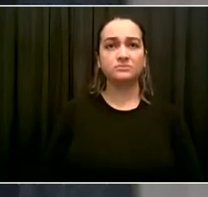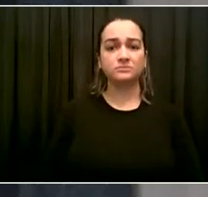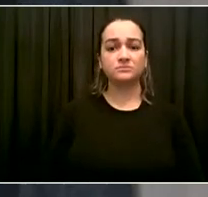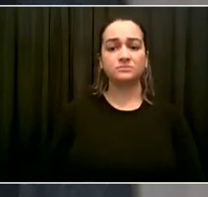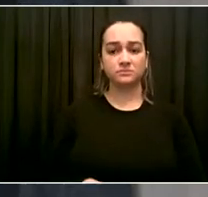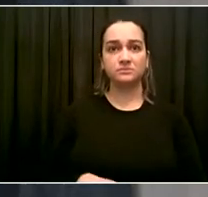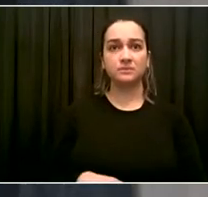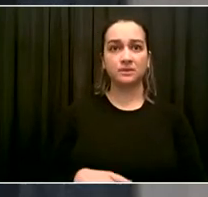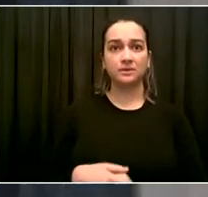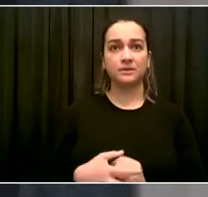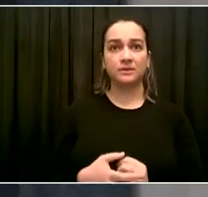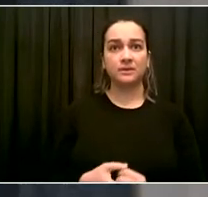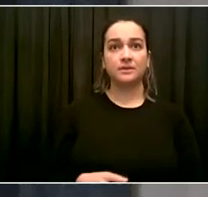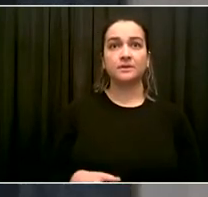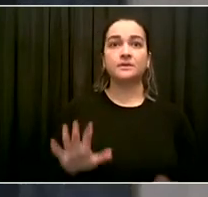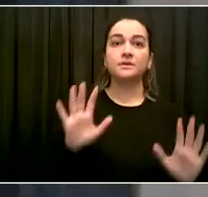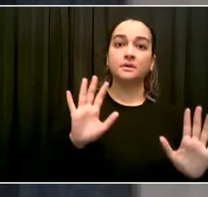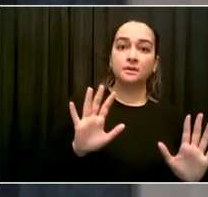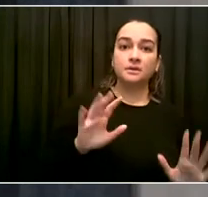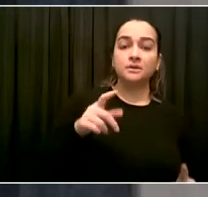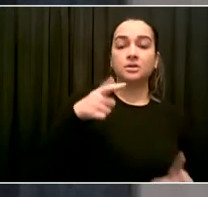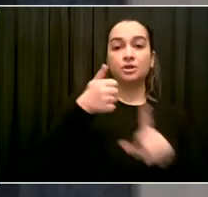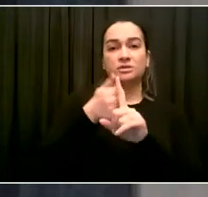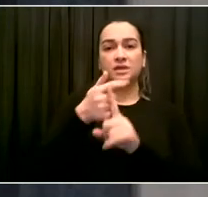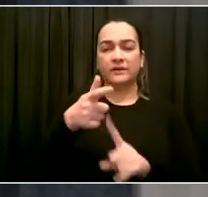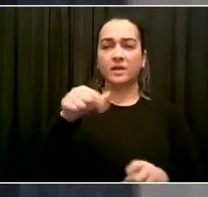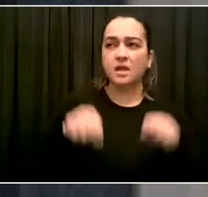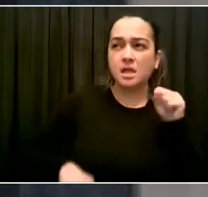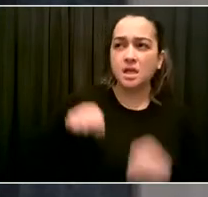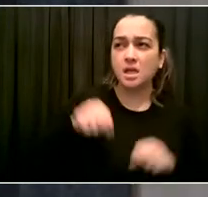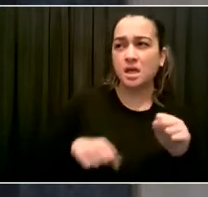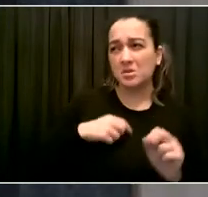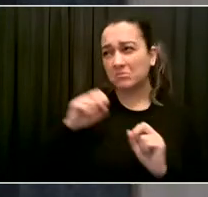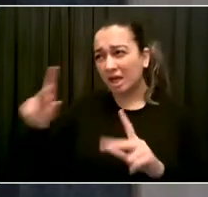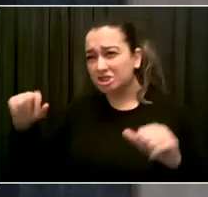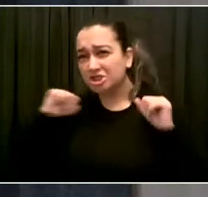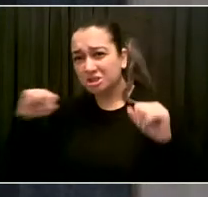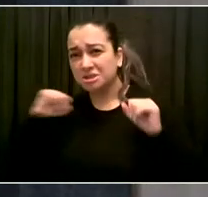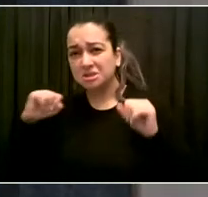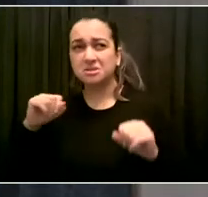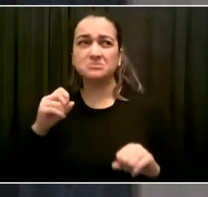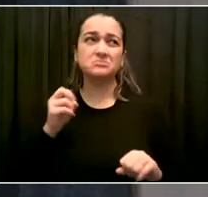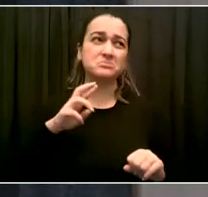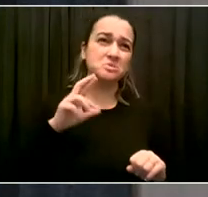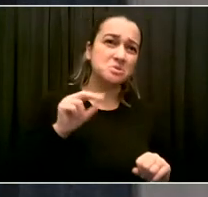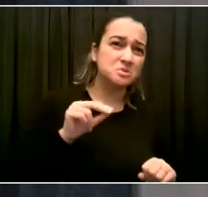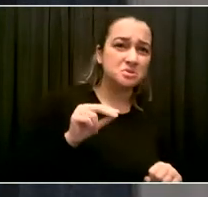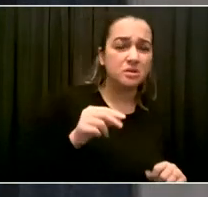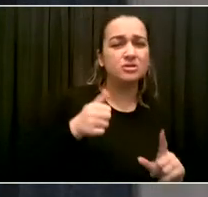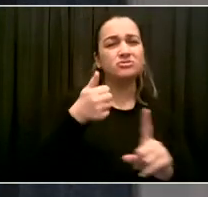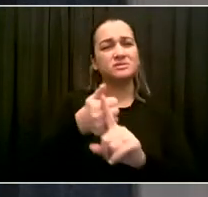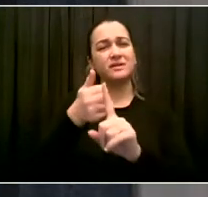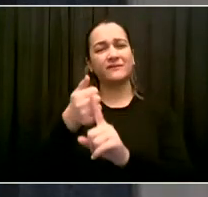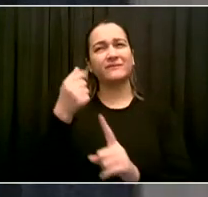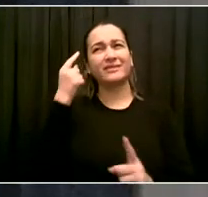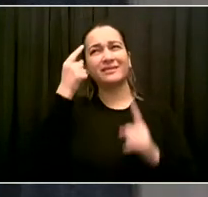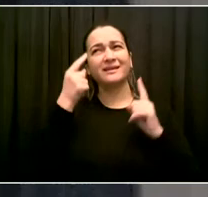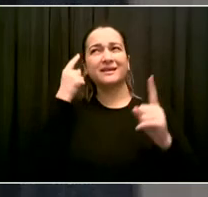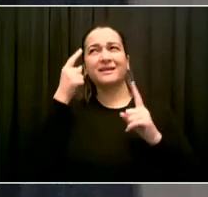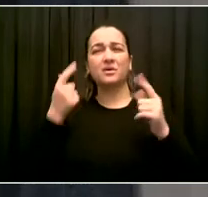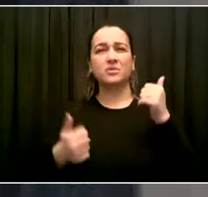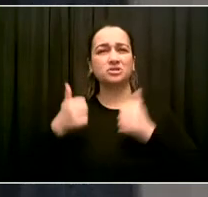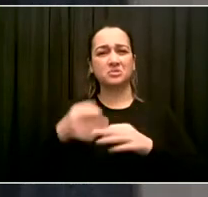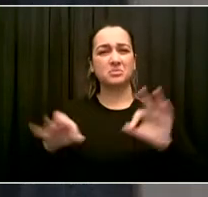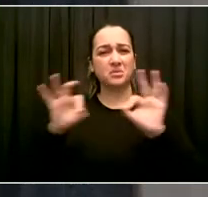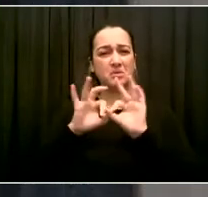consider that carefully. We remain in a period where we shouldn't be throwing caution to the wind. You know, we